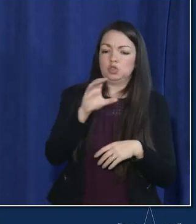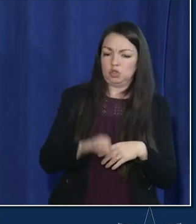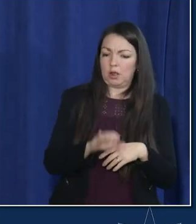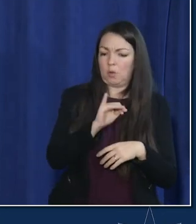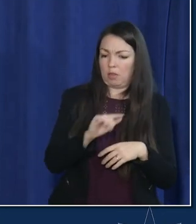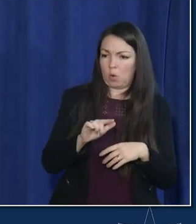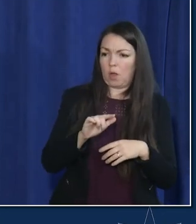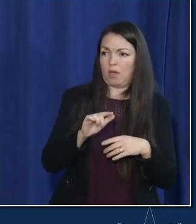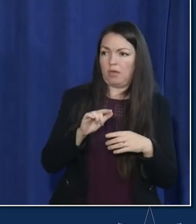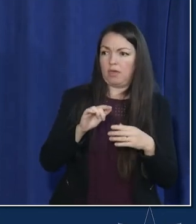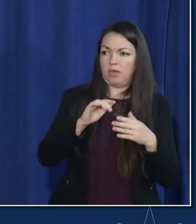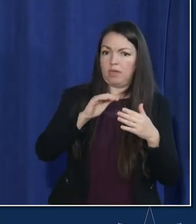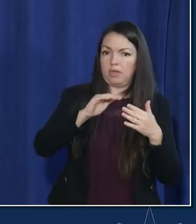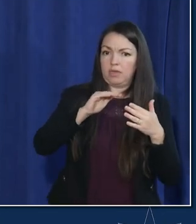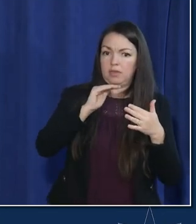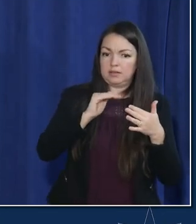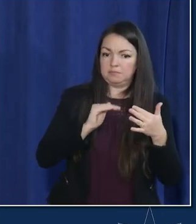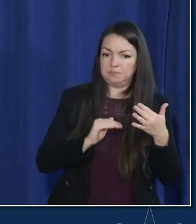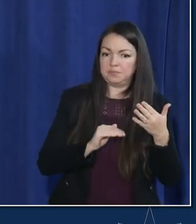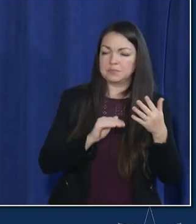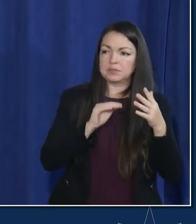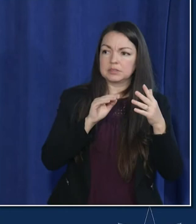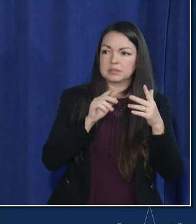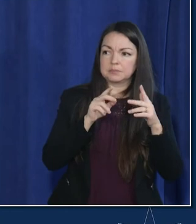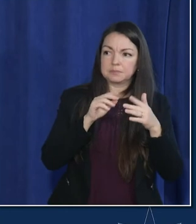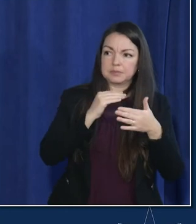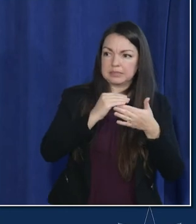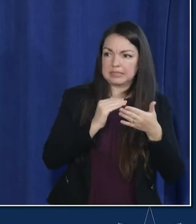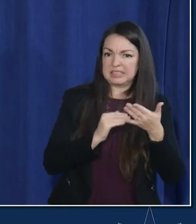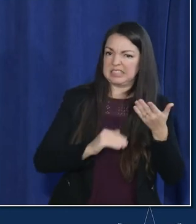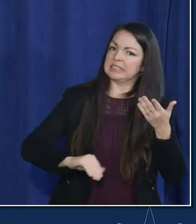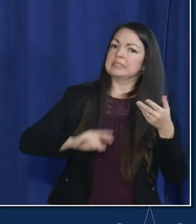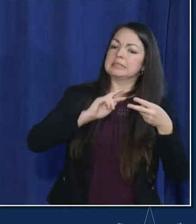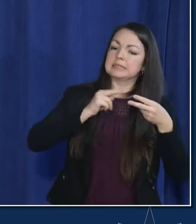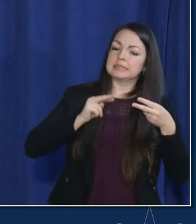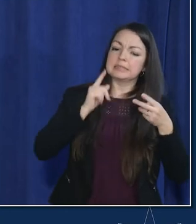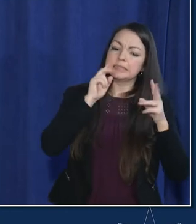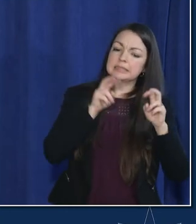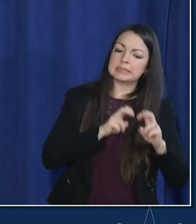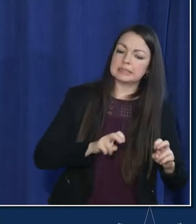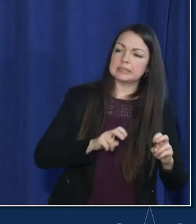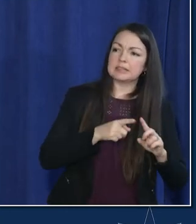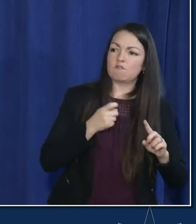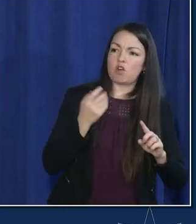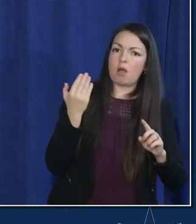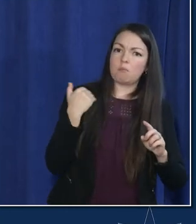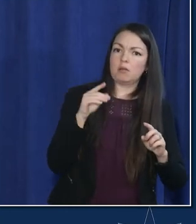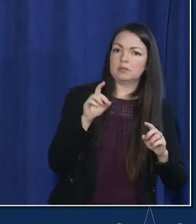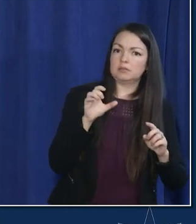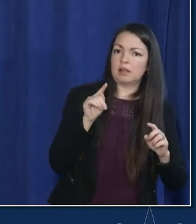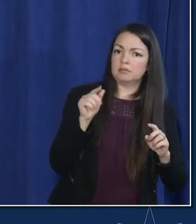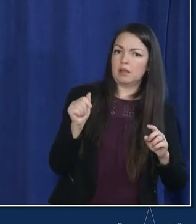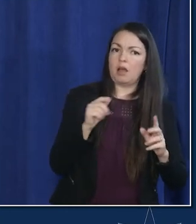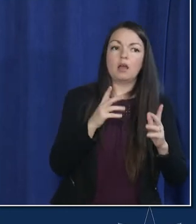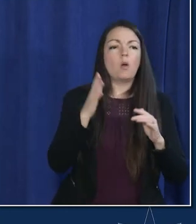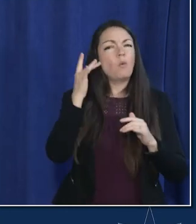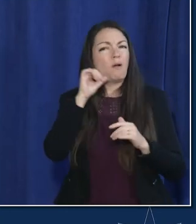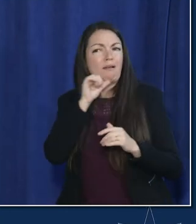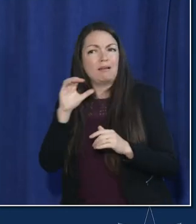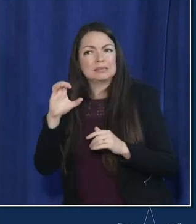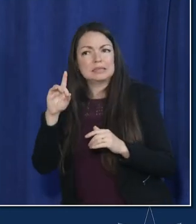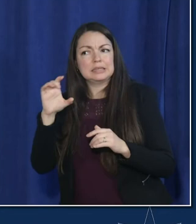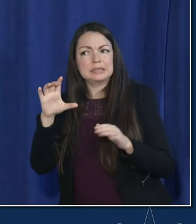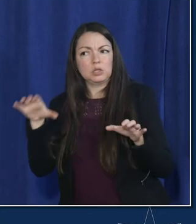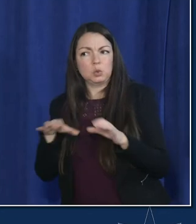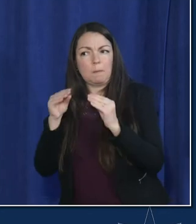sequencing increased since we detected alpha and delta last winter and spring i'm also curious why the cdc isn't doing more surveillance at